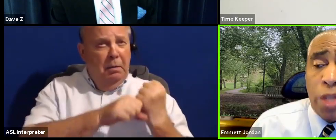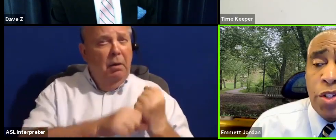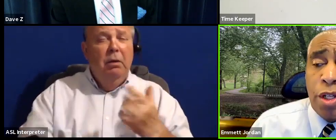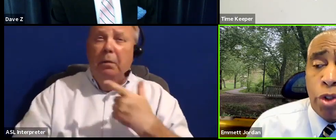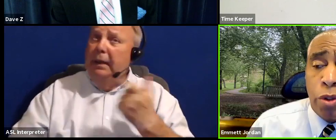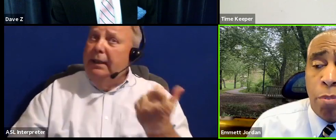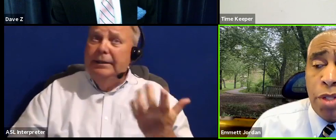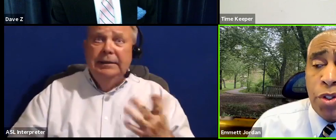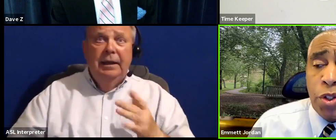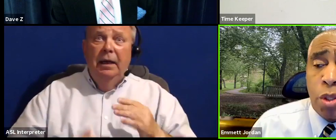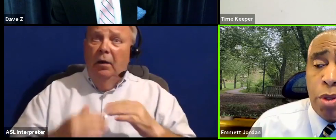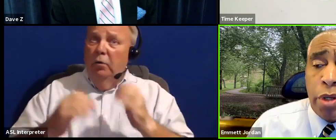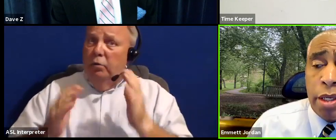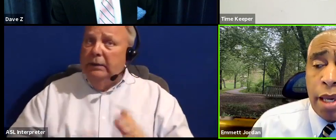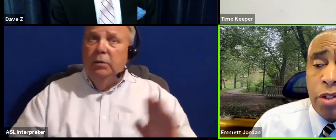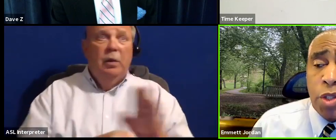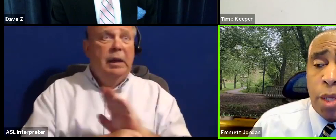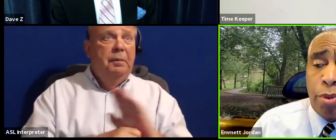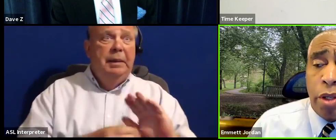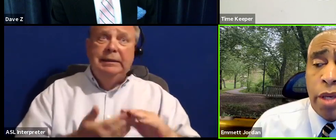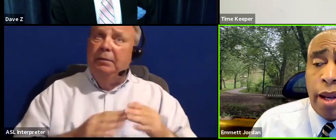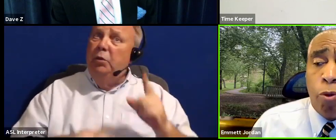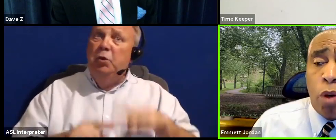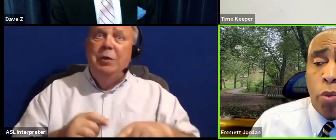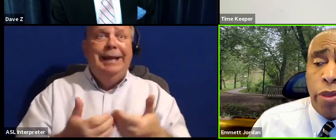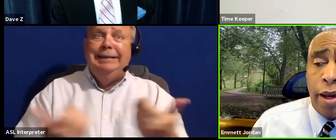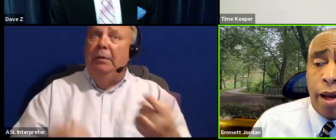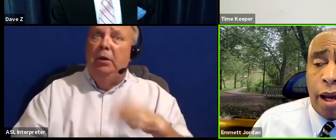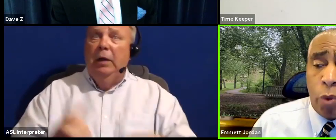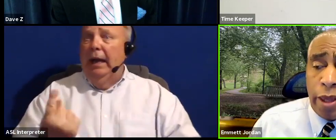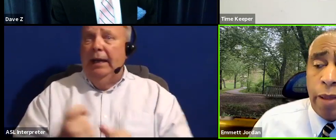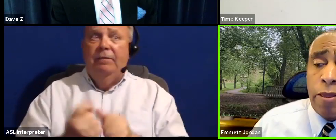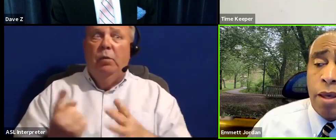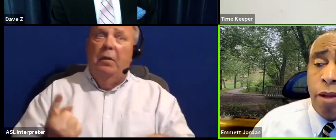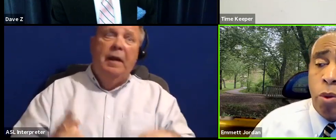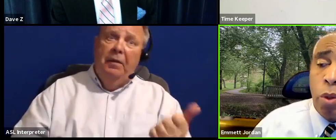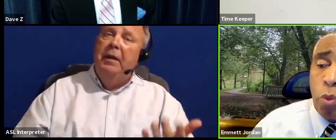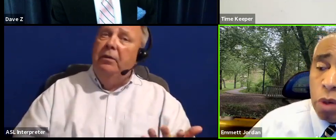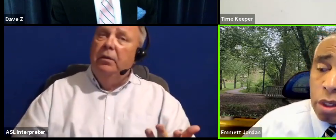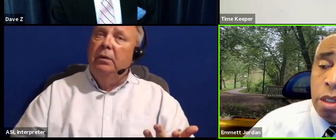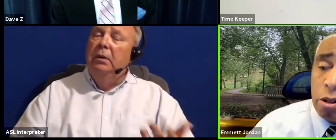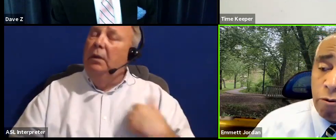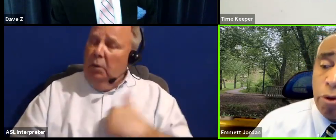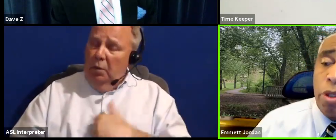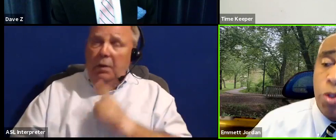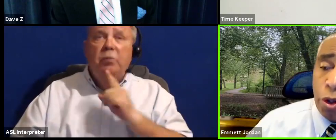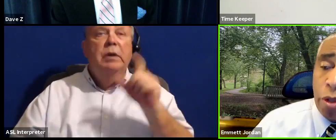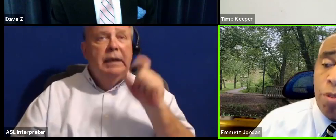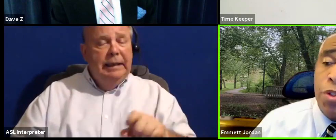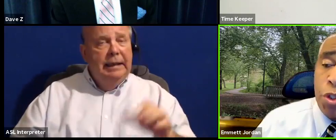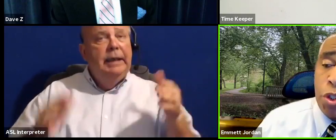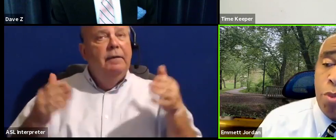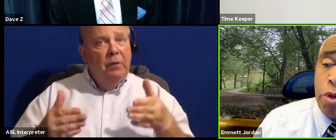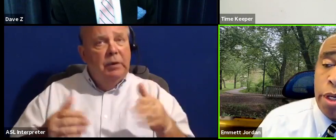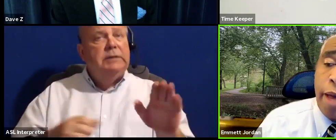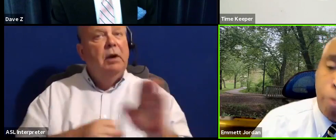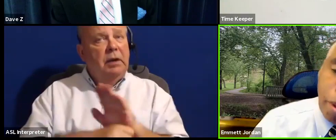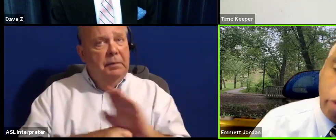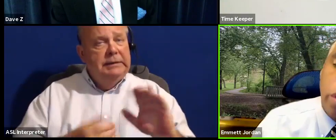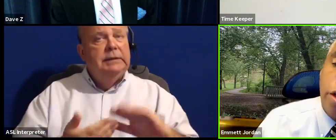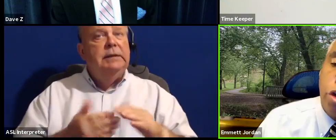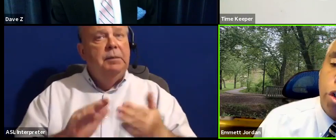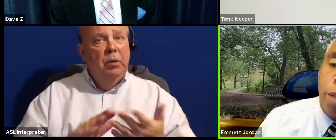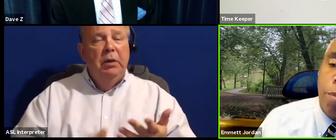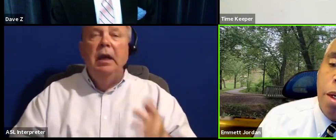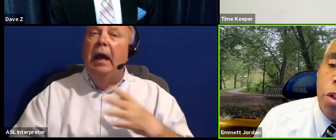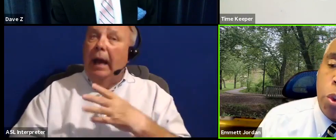you know, the residential and business community, you can't separate, you can't have one without the other. We really need to focus on the business community and have